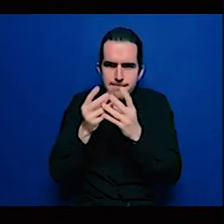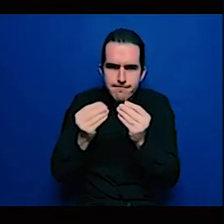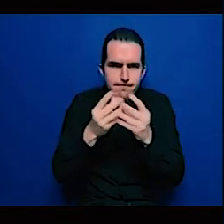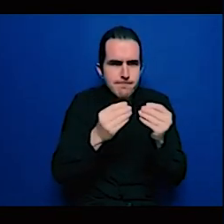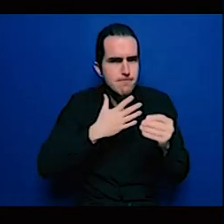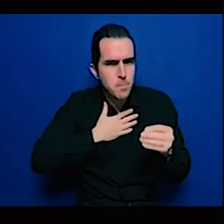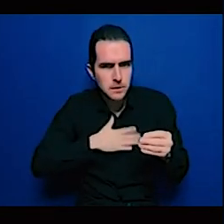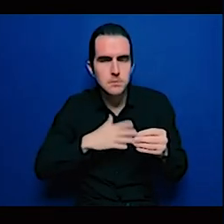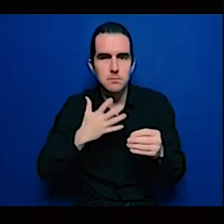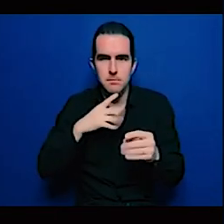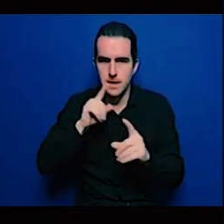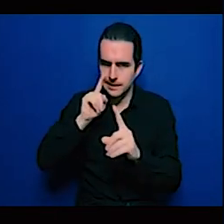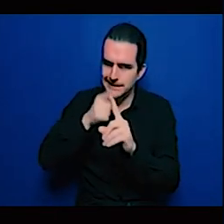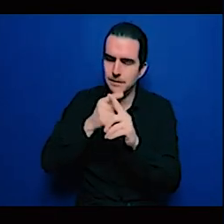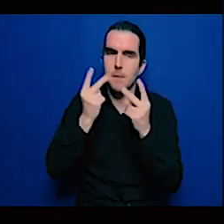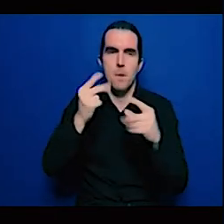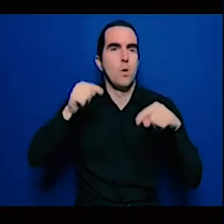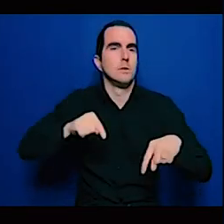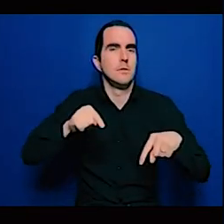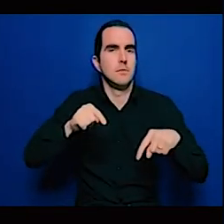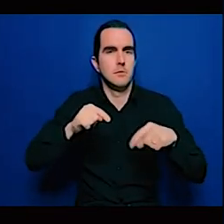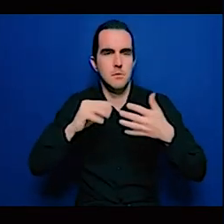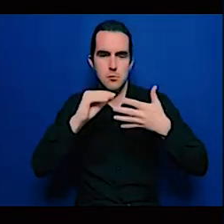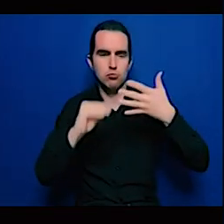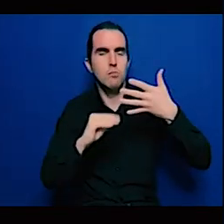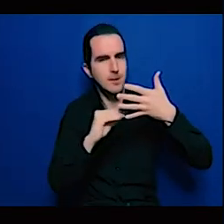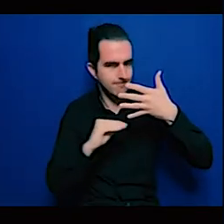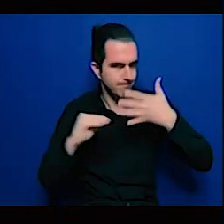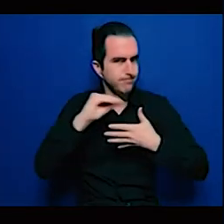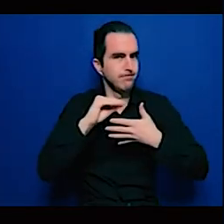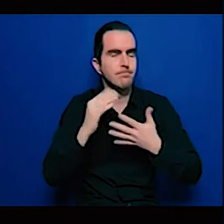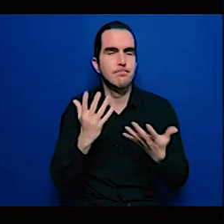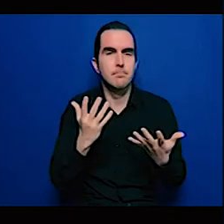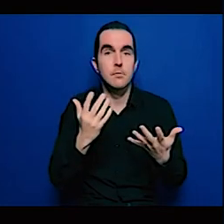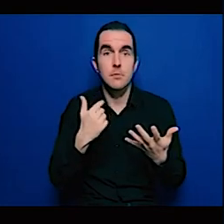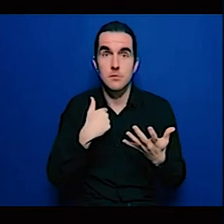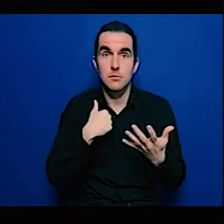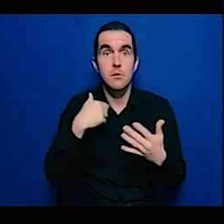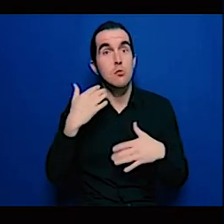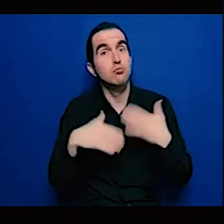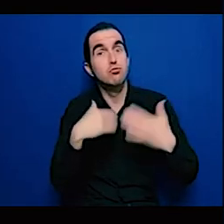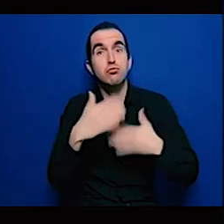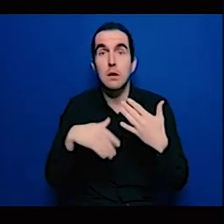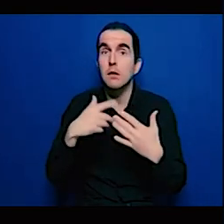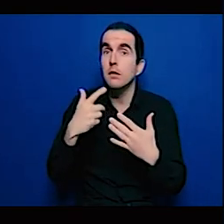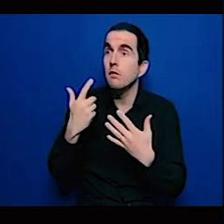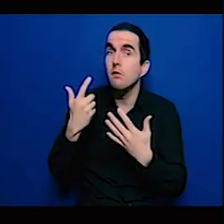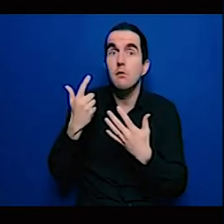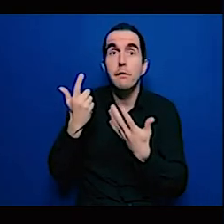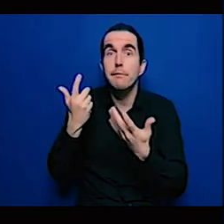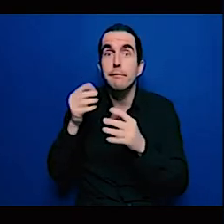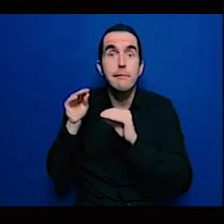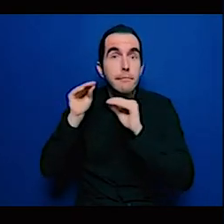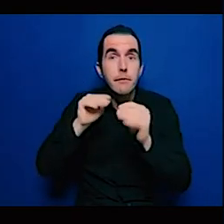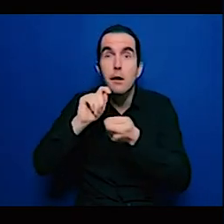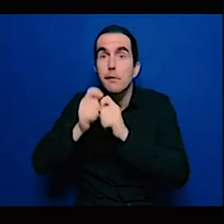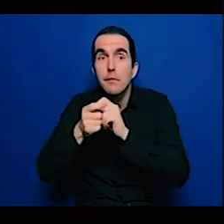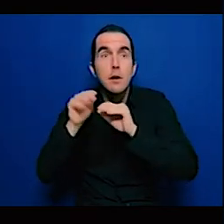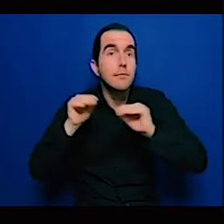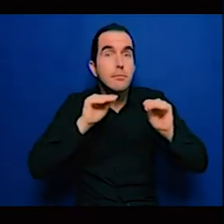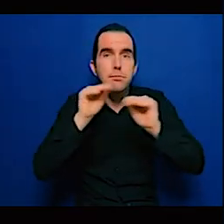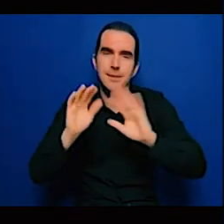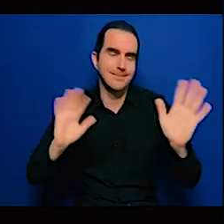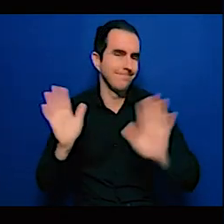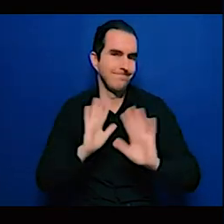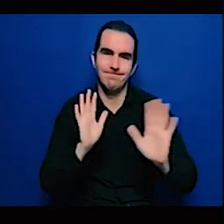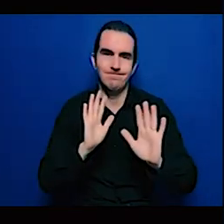it needs a bit of science in our region that's the first thing the second thing I come